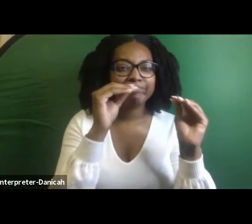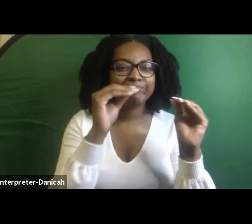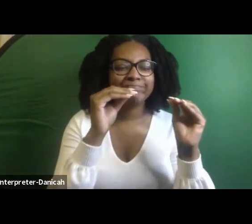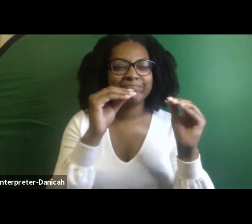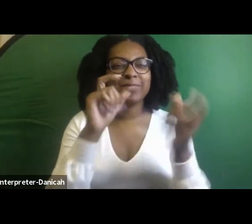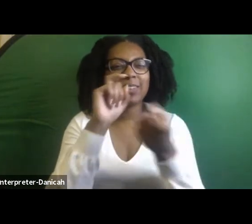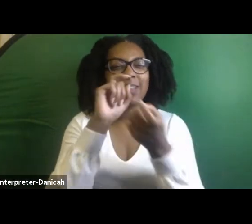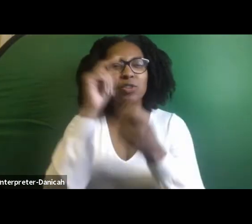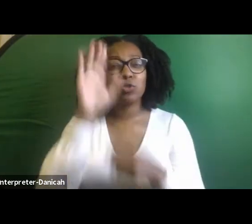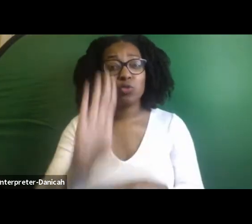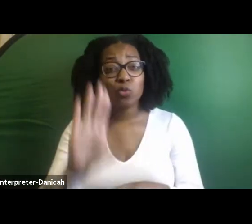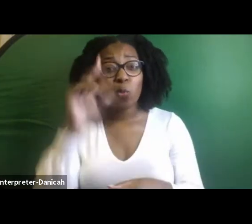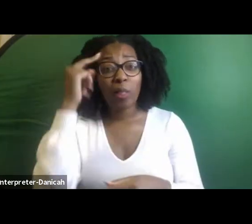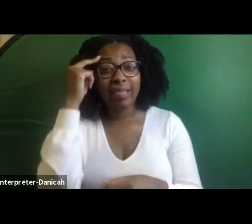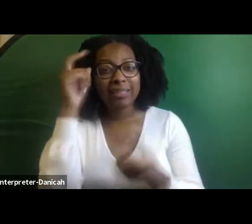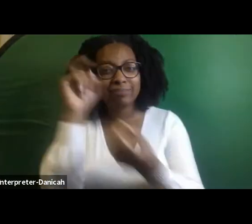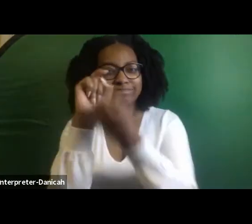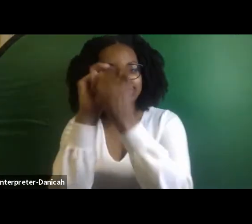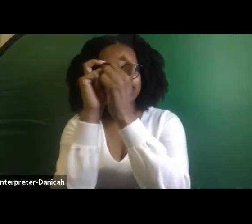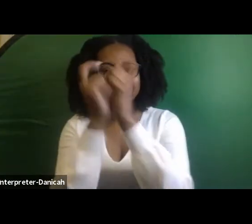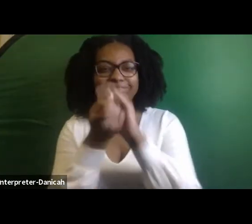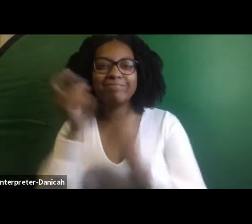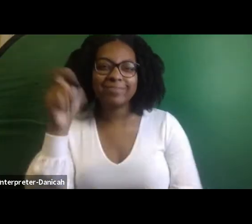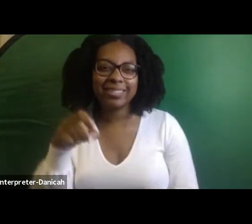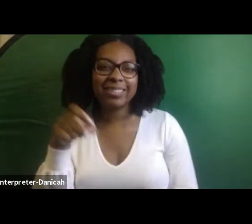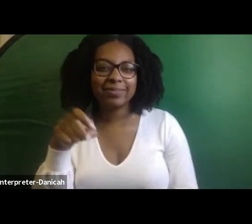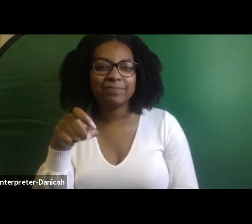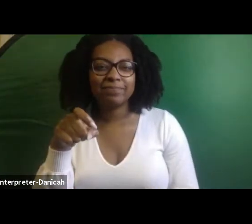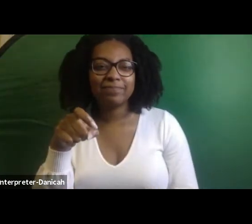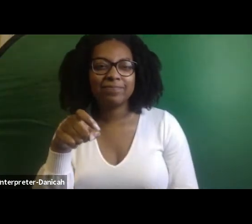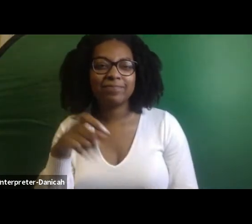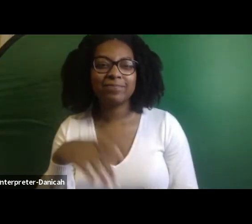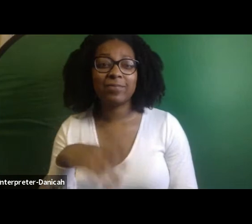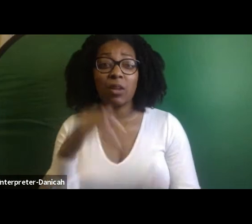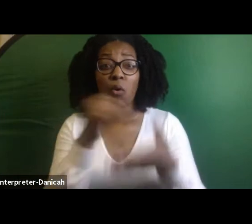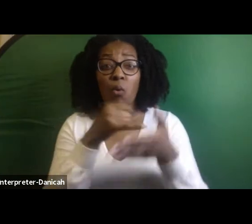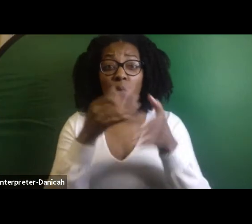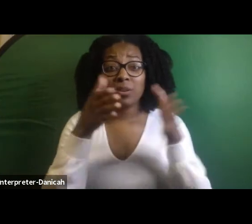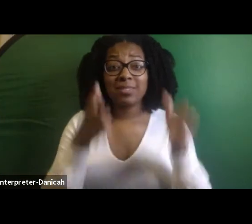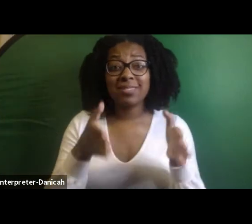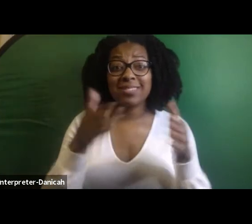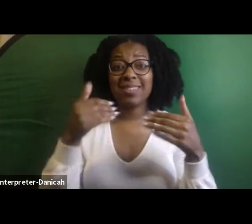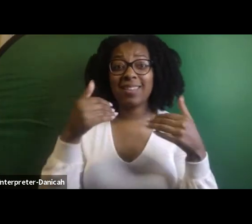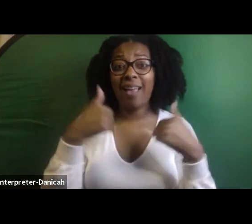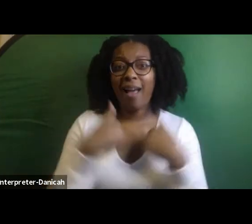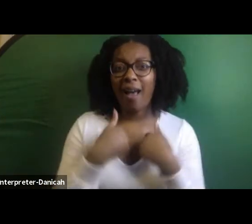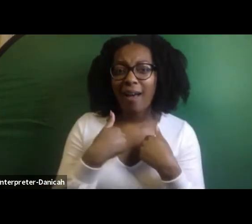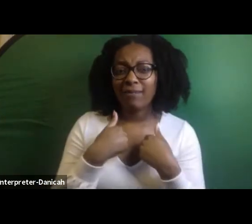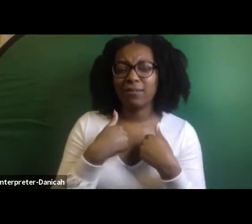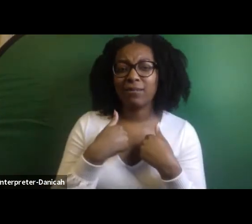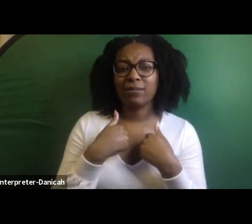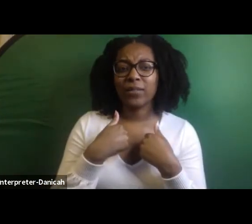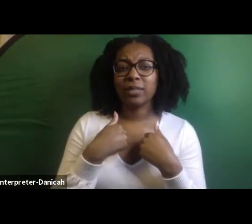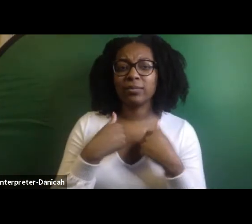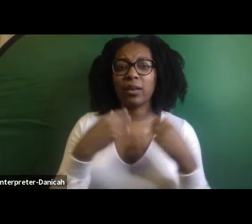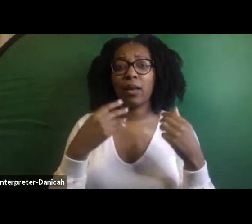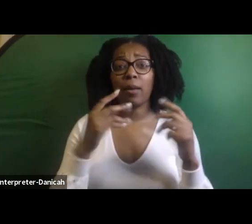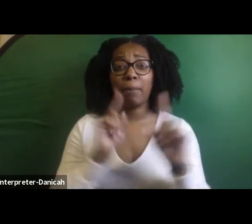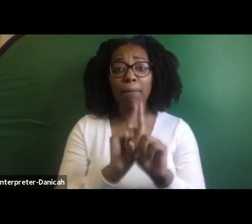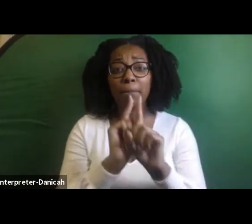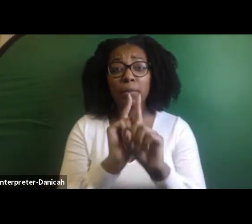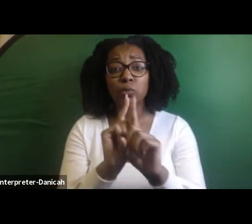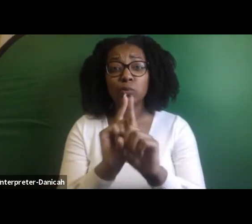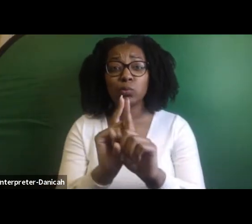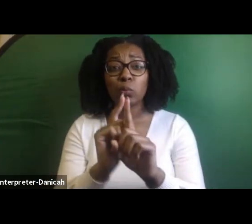now there are artists like Bintu Dembele, uh, Robin Ordin, who's from South Africa, living in Berlin. She's a mentor of mine and